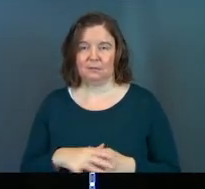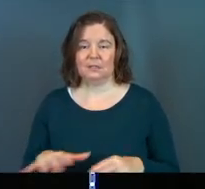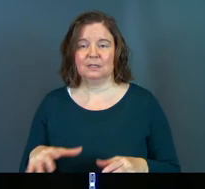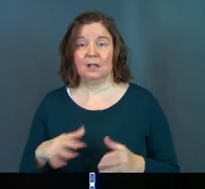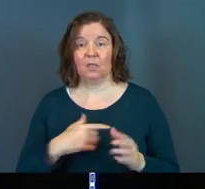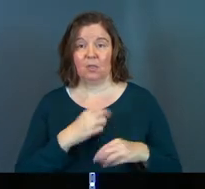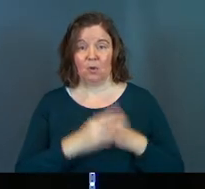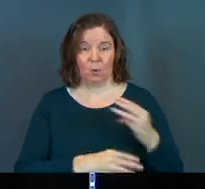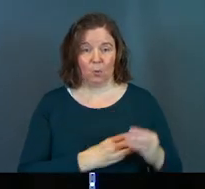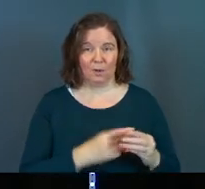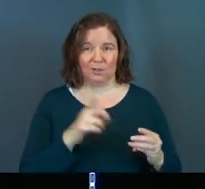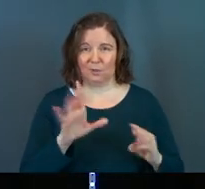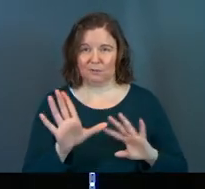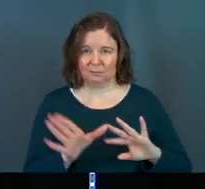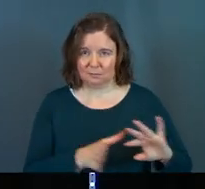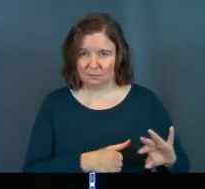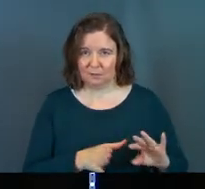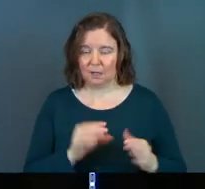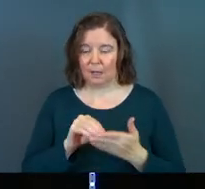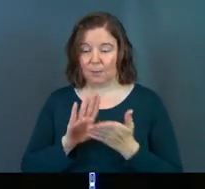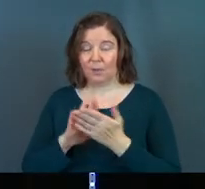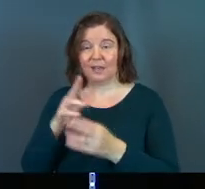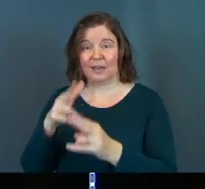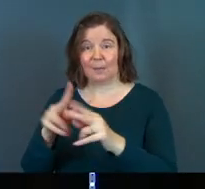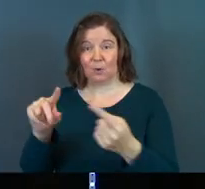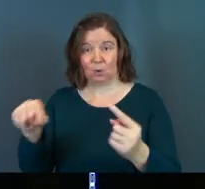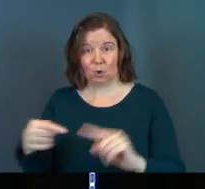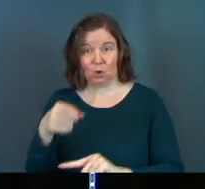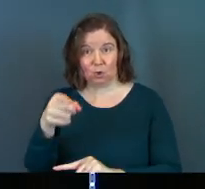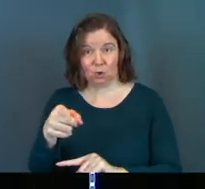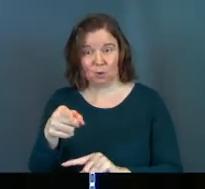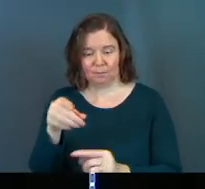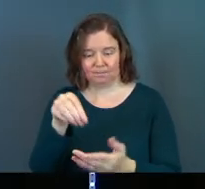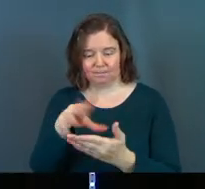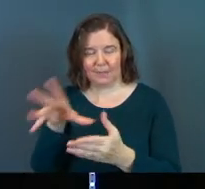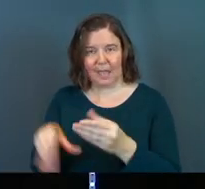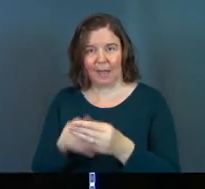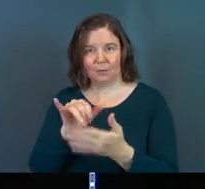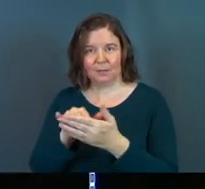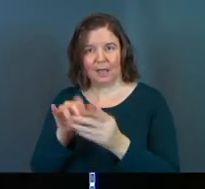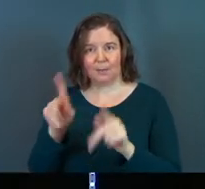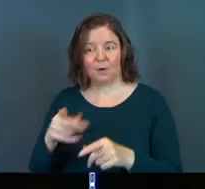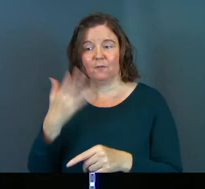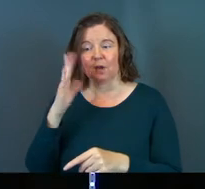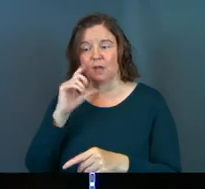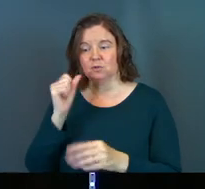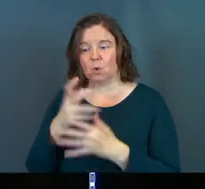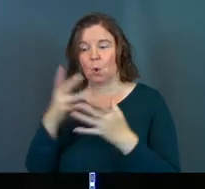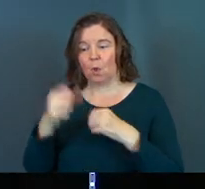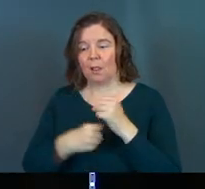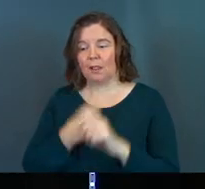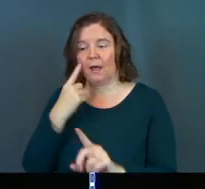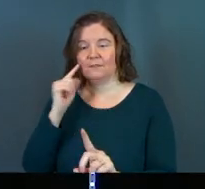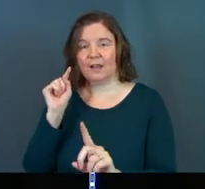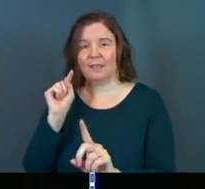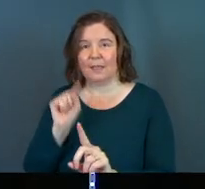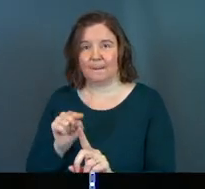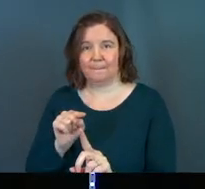Take out the world, take out you, and put the name of the person who's hurt you in those verses. For God so loved them.